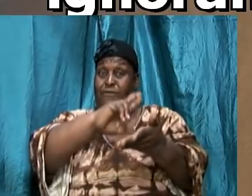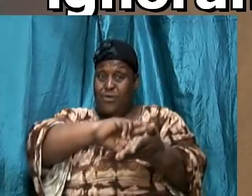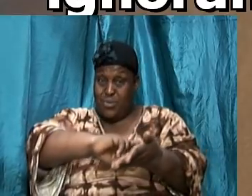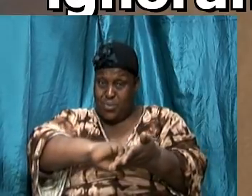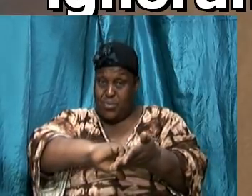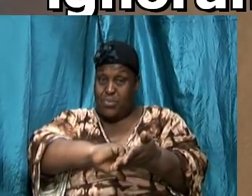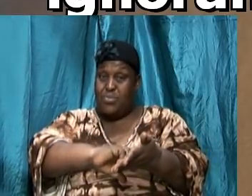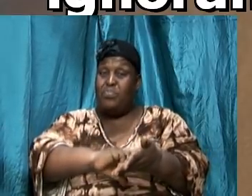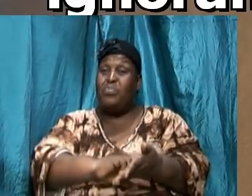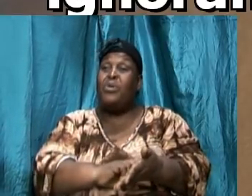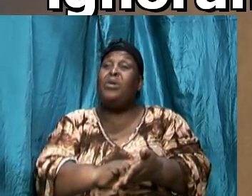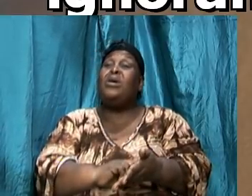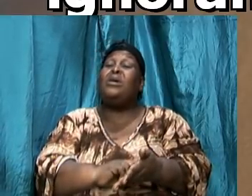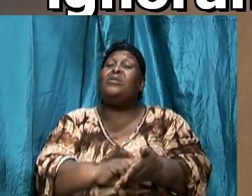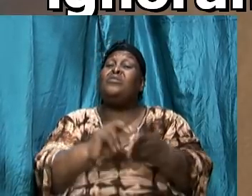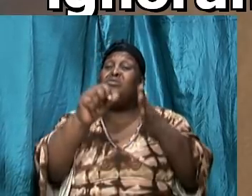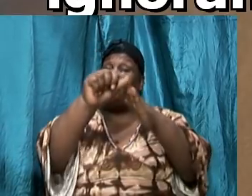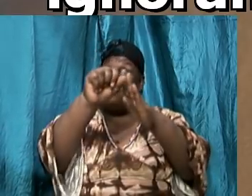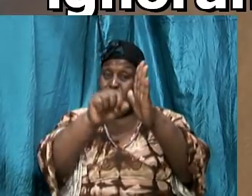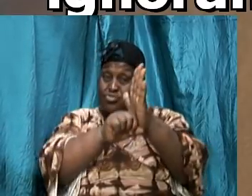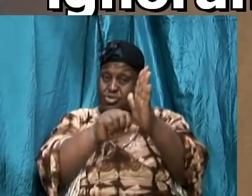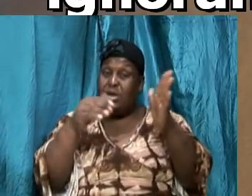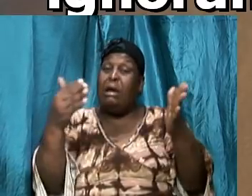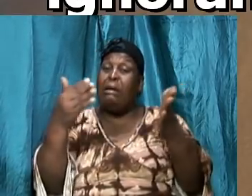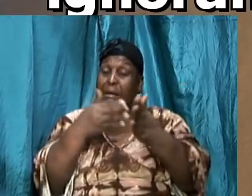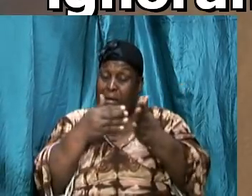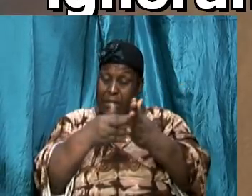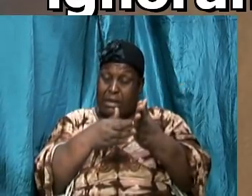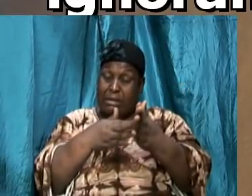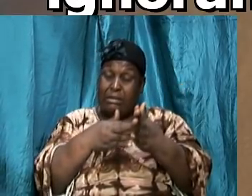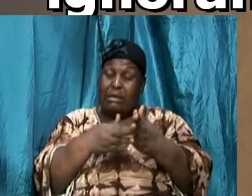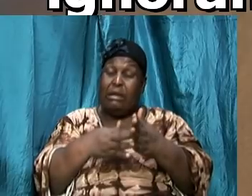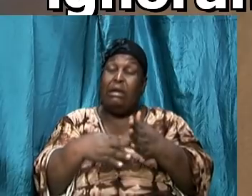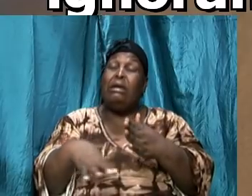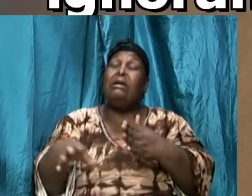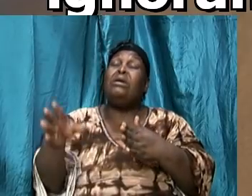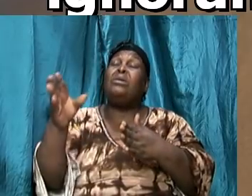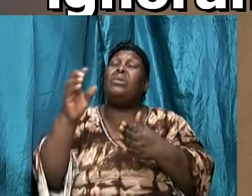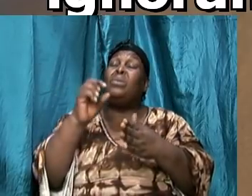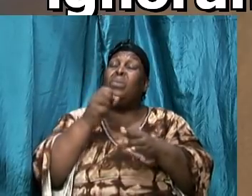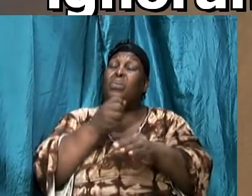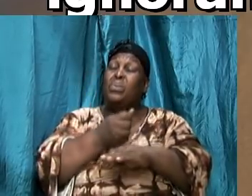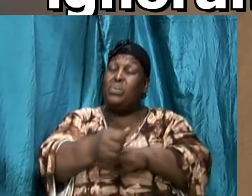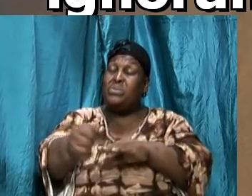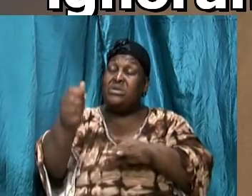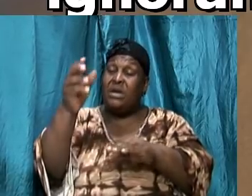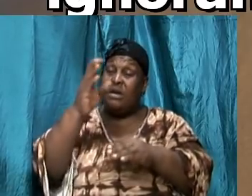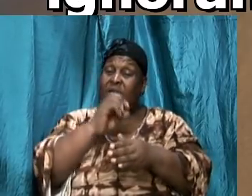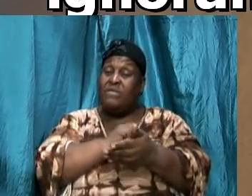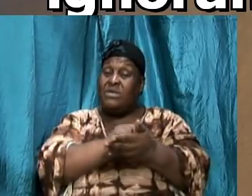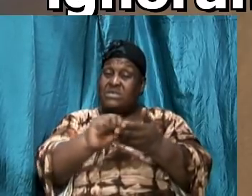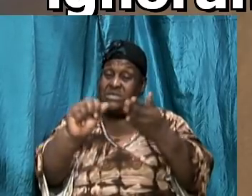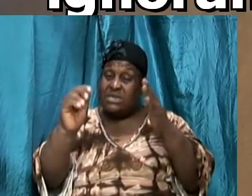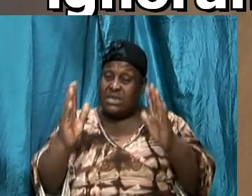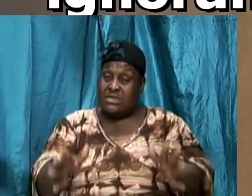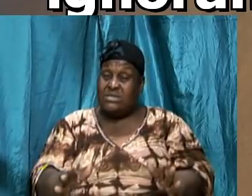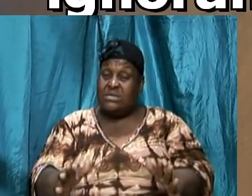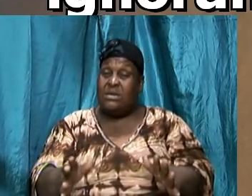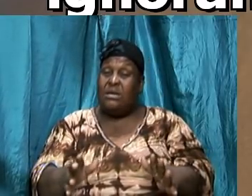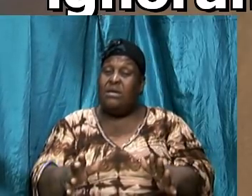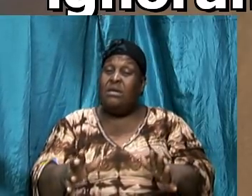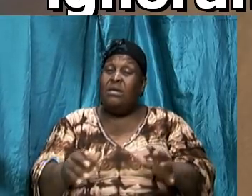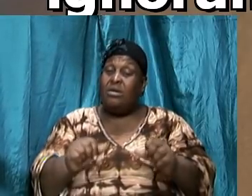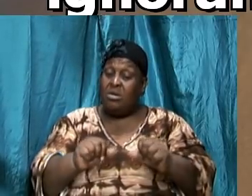Satan, the adversary of the believer, the accuser of the brethren is constantly going along a